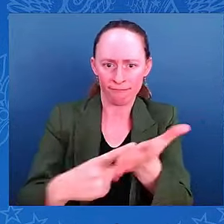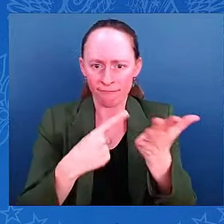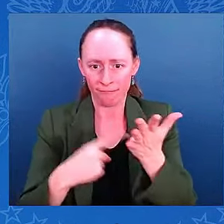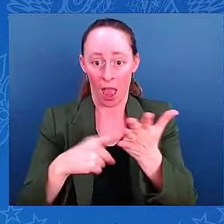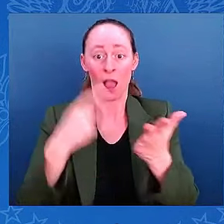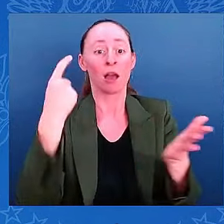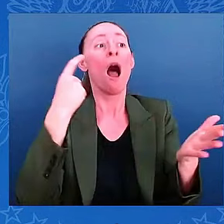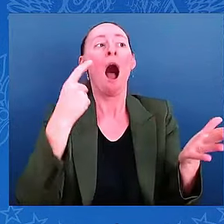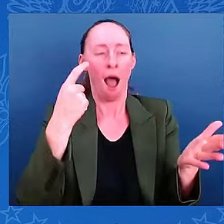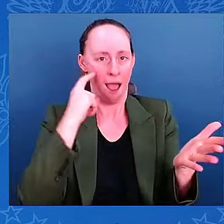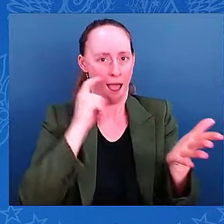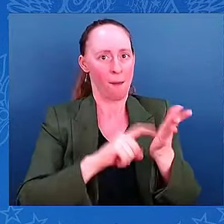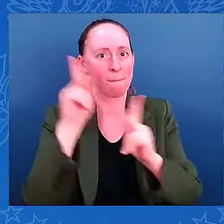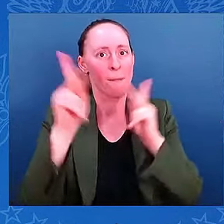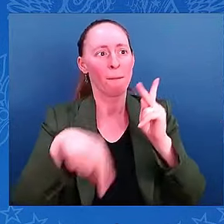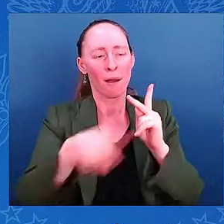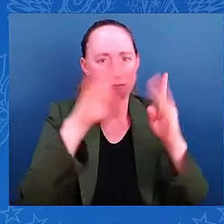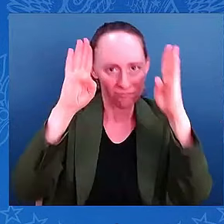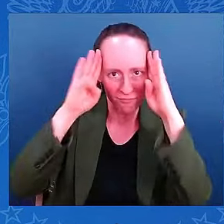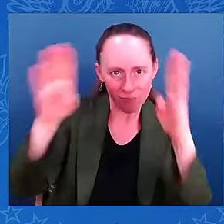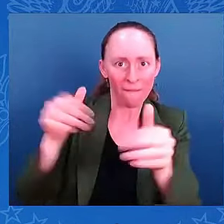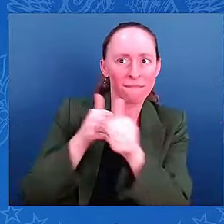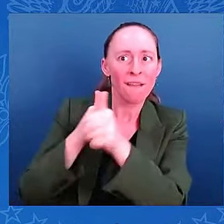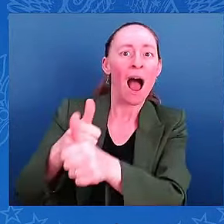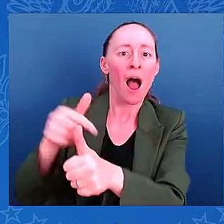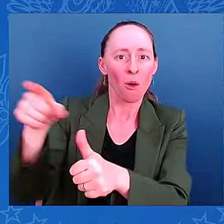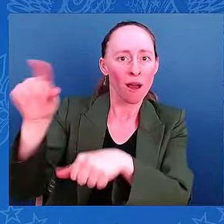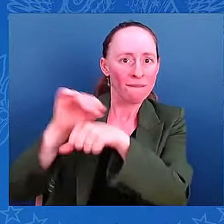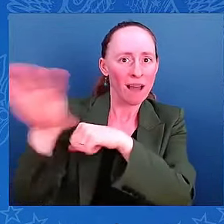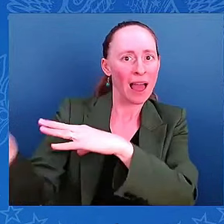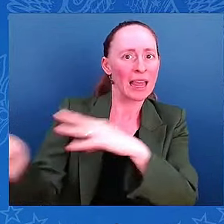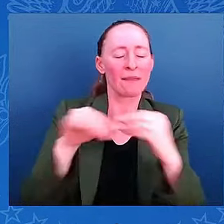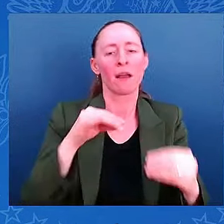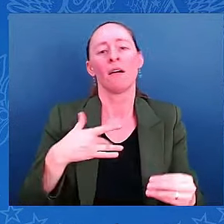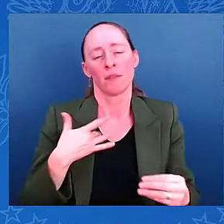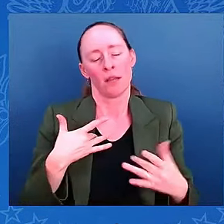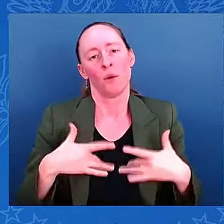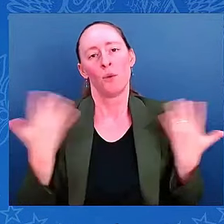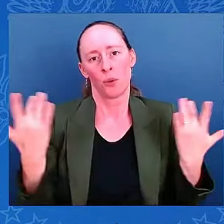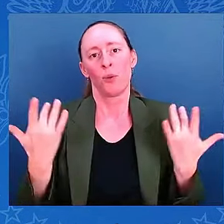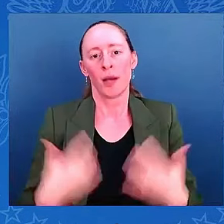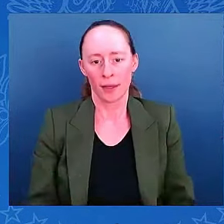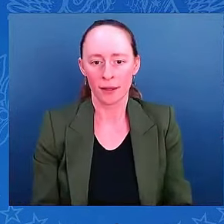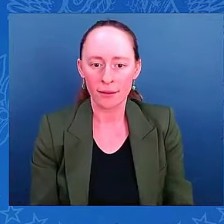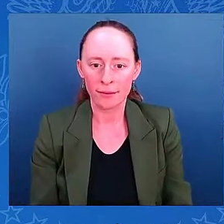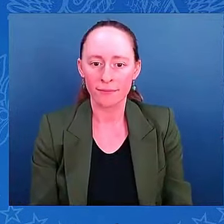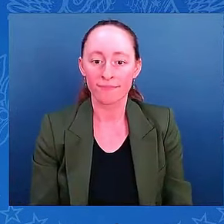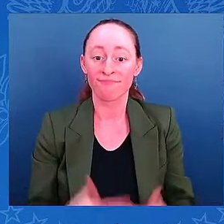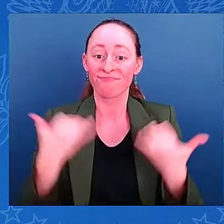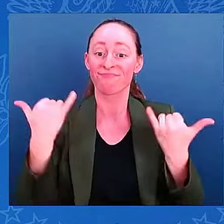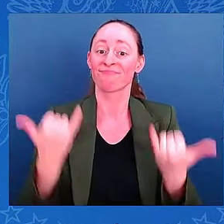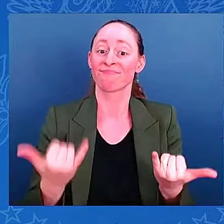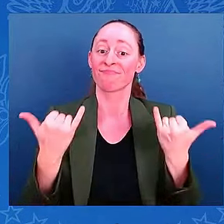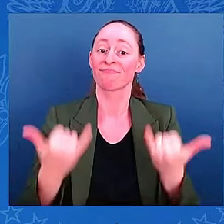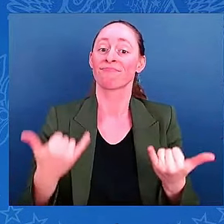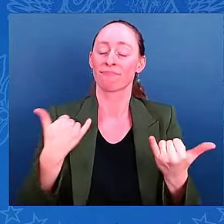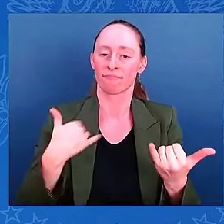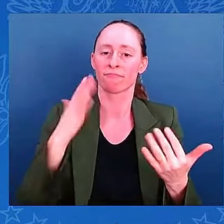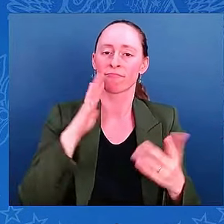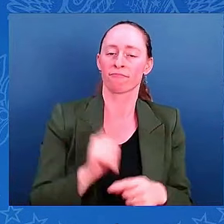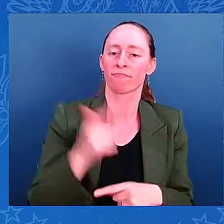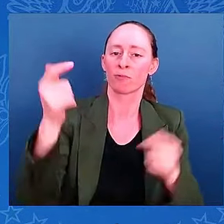I think we'll move on then. Thank you, Administrator Criswell. We'll move to Director Brennan from the National Hurricane Center.